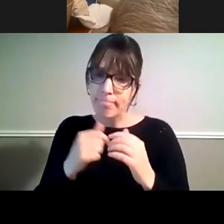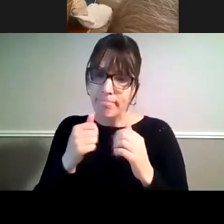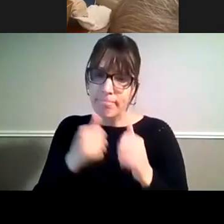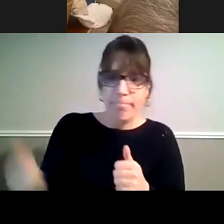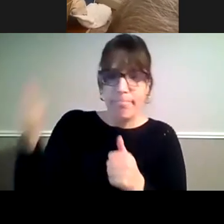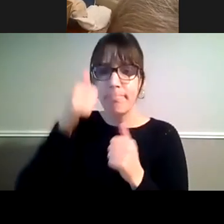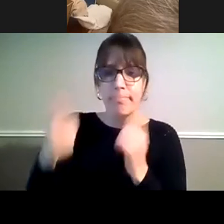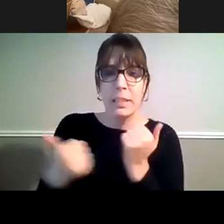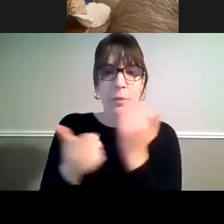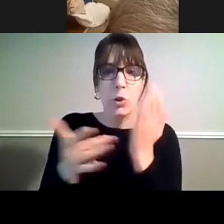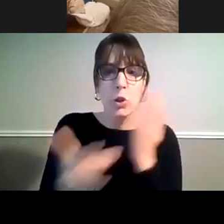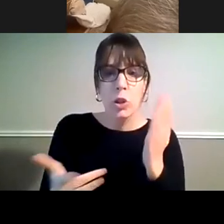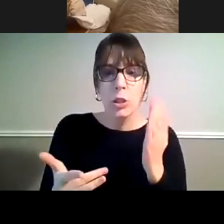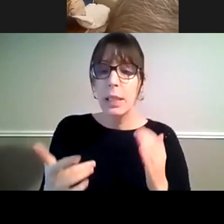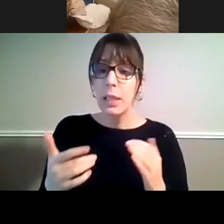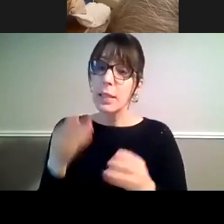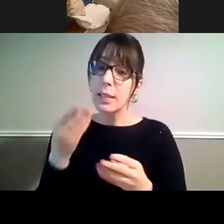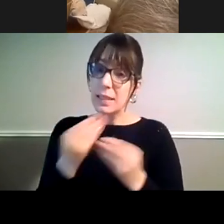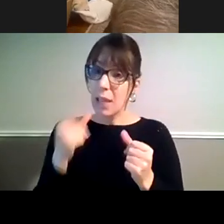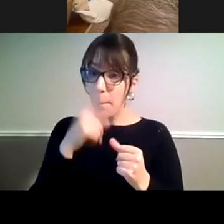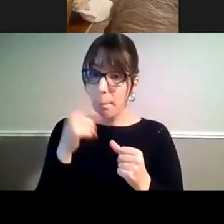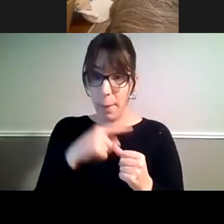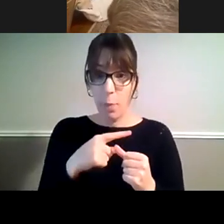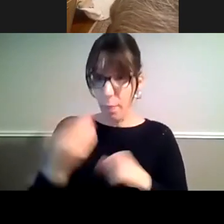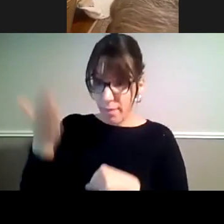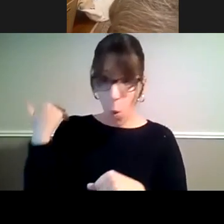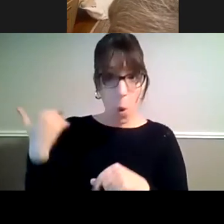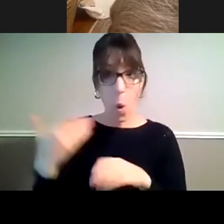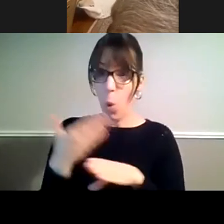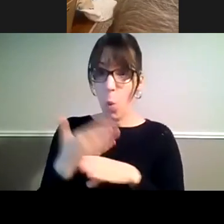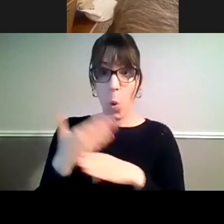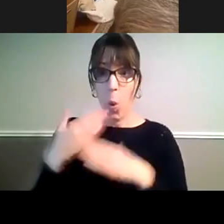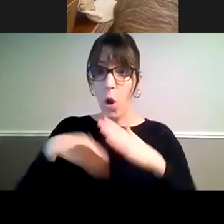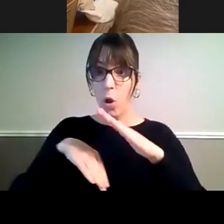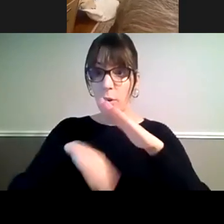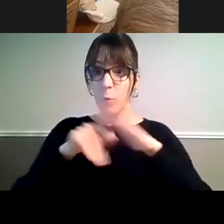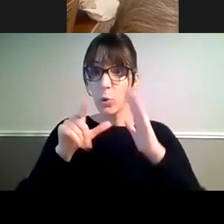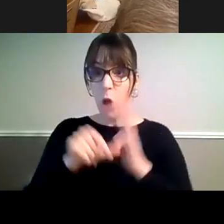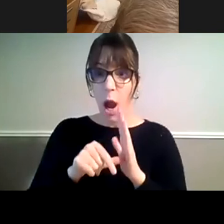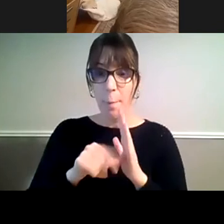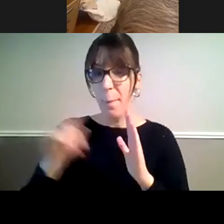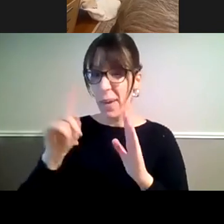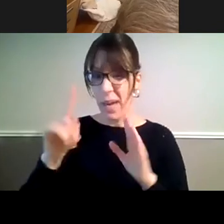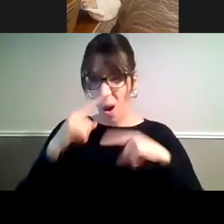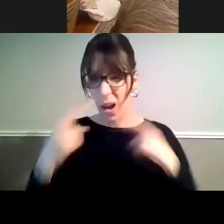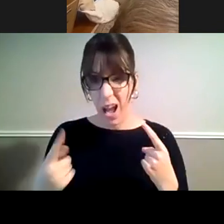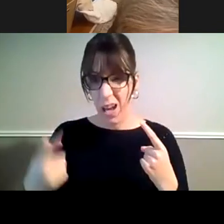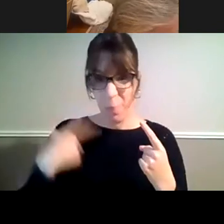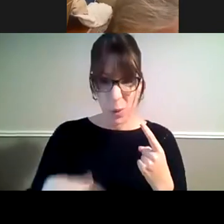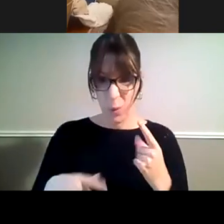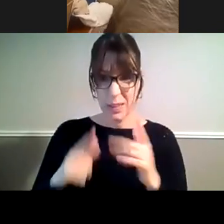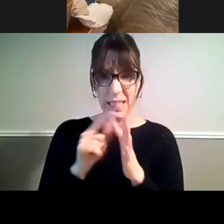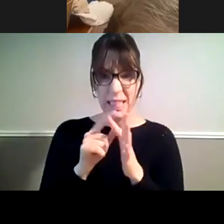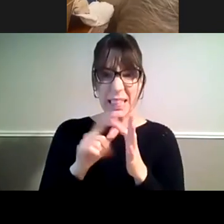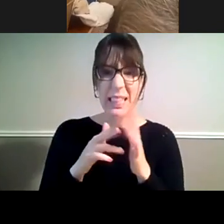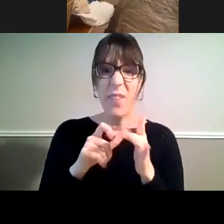because of the impact on their bodies from using a standard device. It's not supporting good quality of life outcomes. They